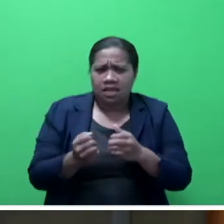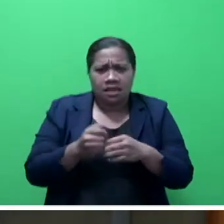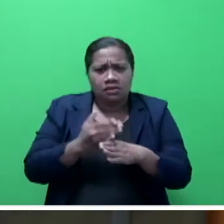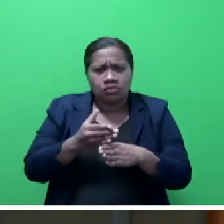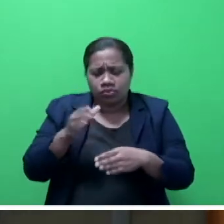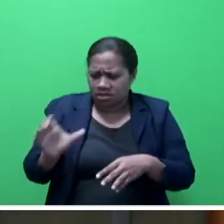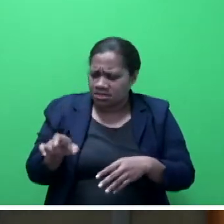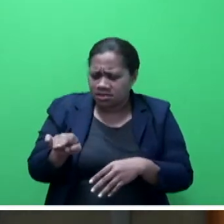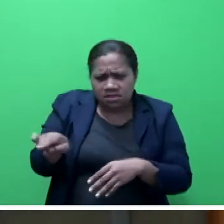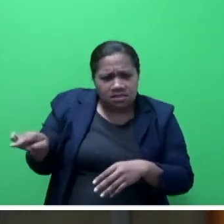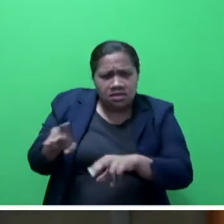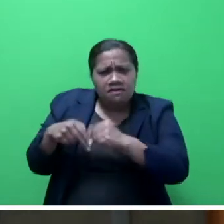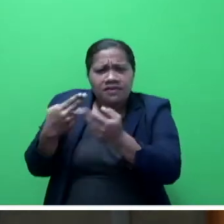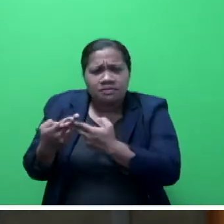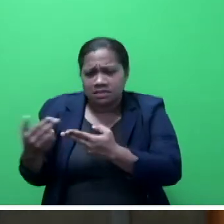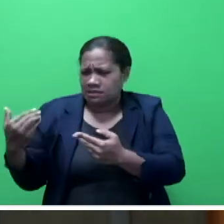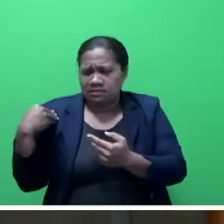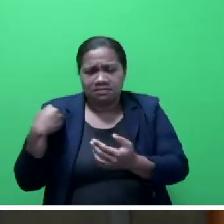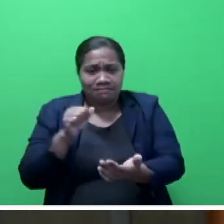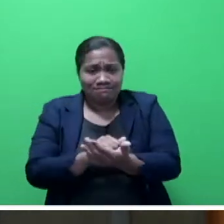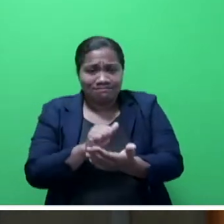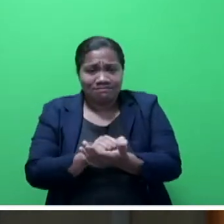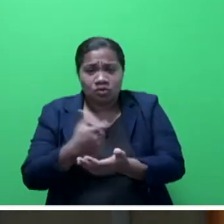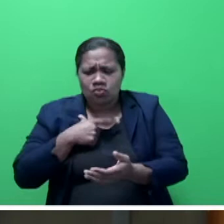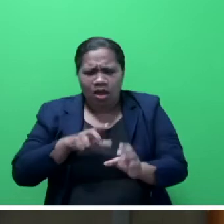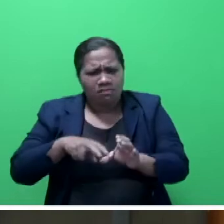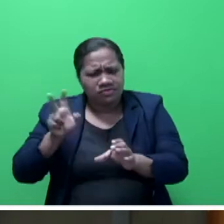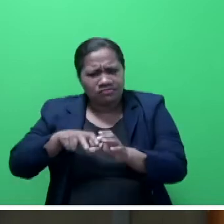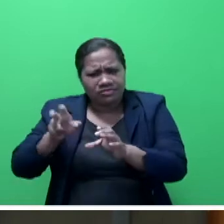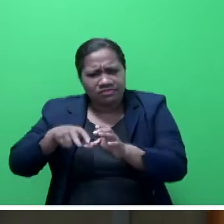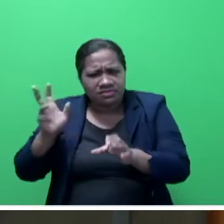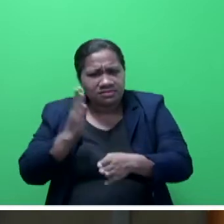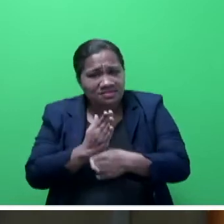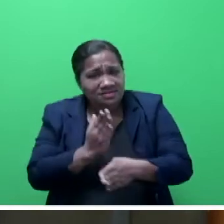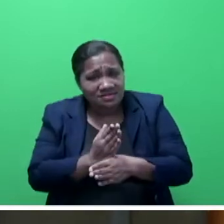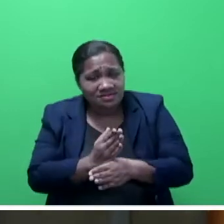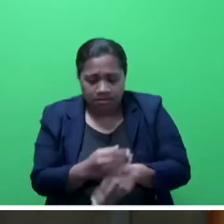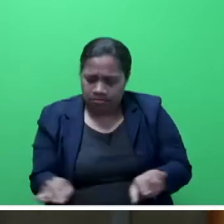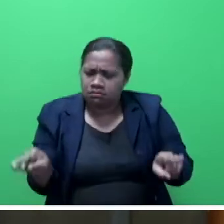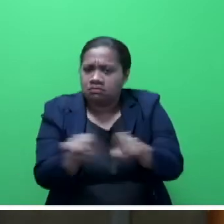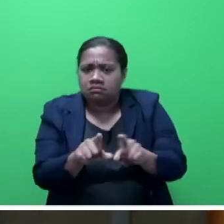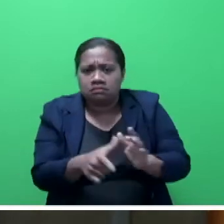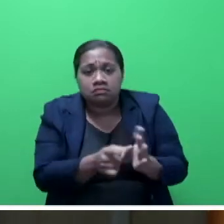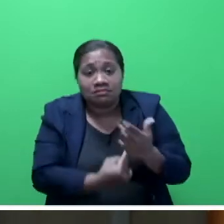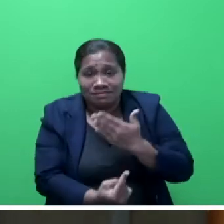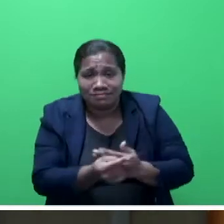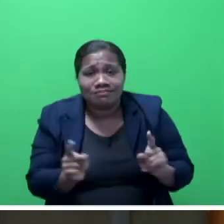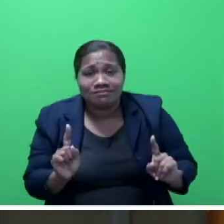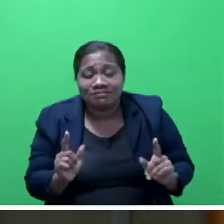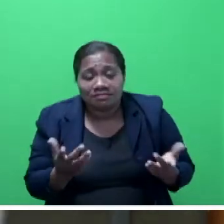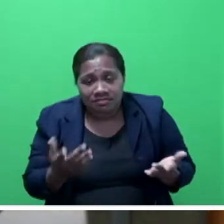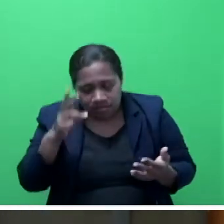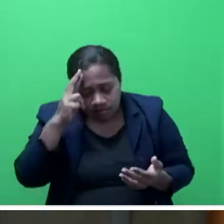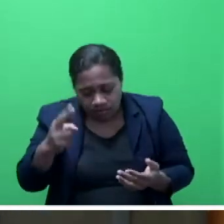families that were affected directly in terms of job losses. At the same time, Mr Speaker Say, I